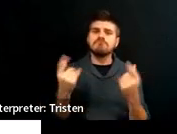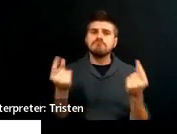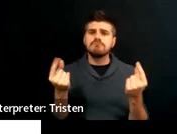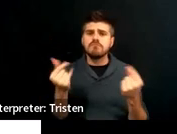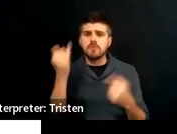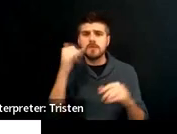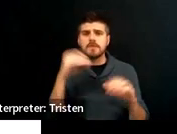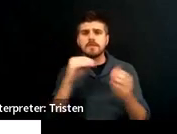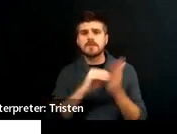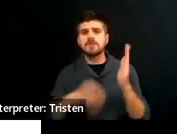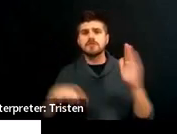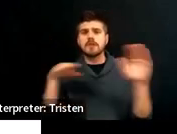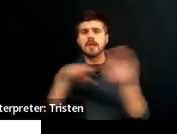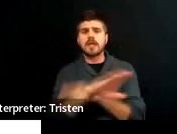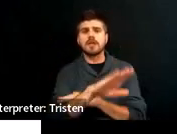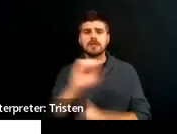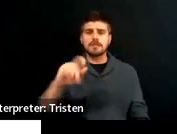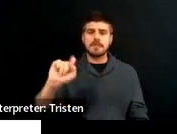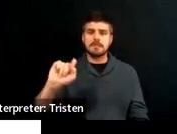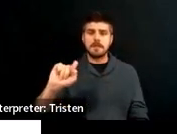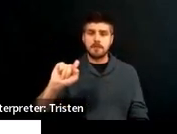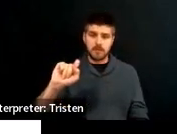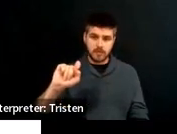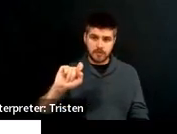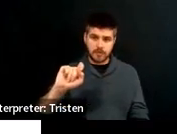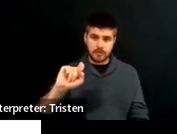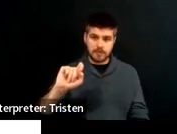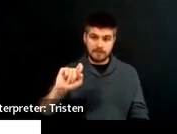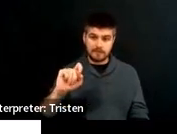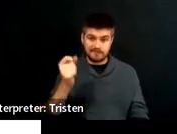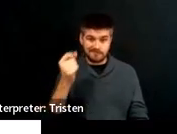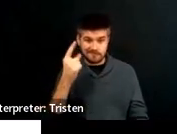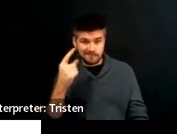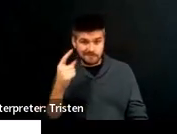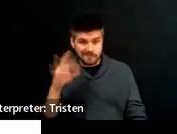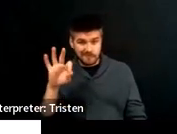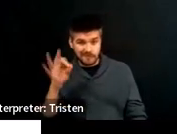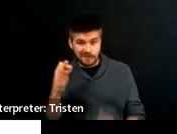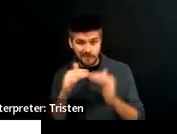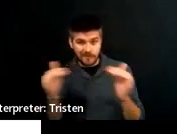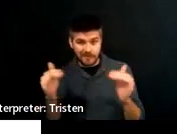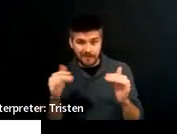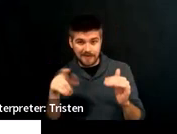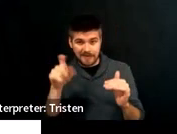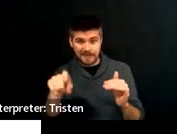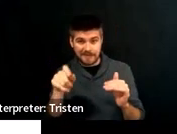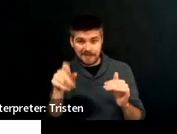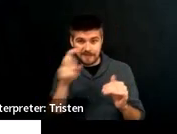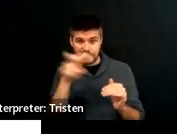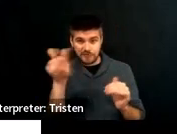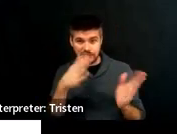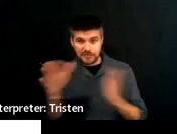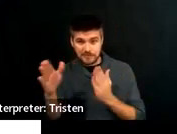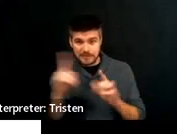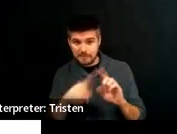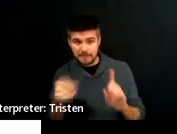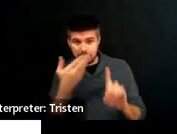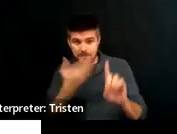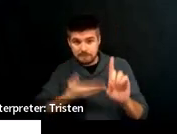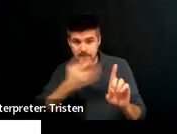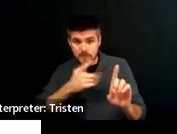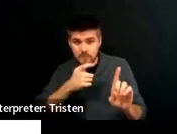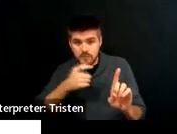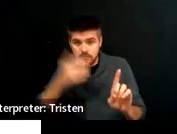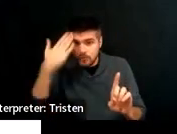classroom in September and they're a 9th grader? They need a transition plan and you don't know them and they have an IEP in five days.